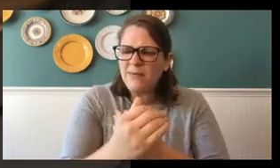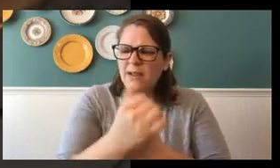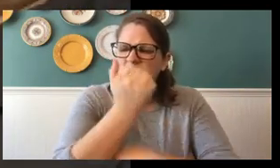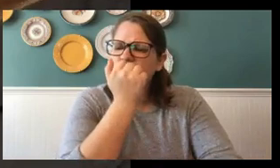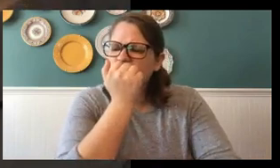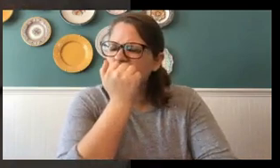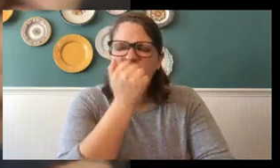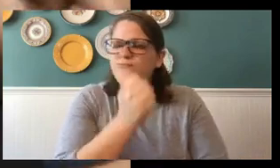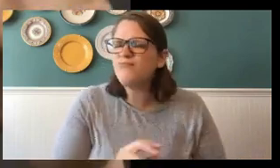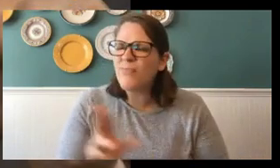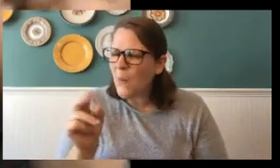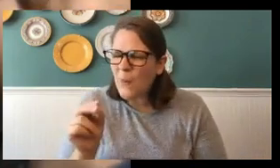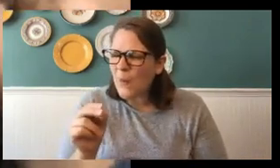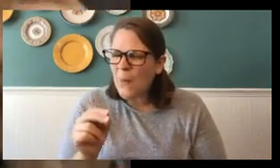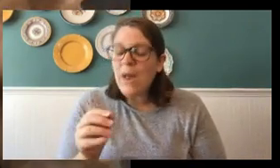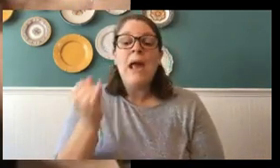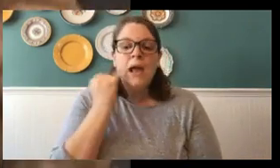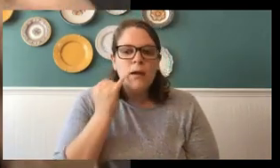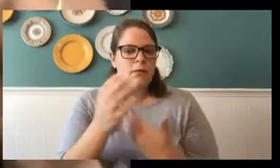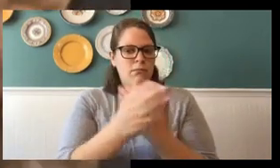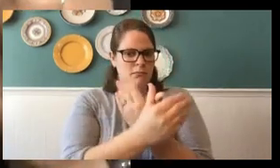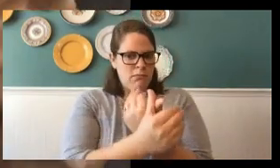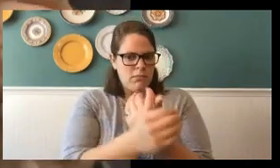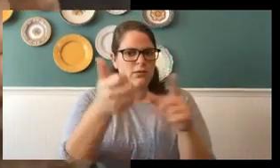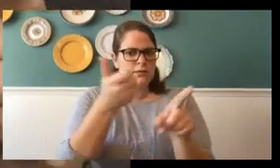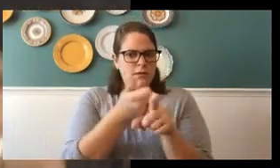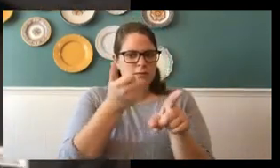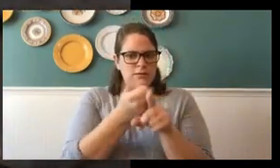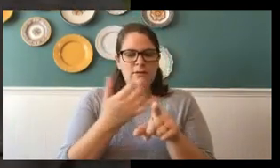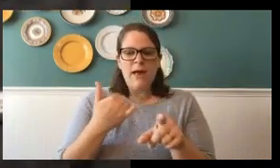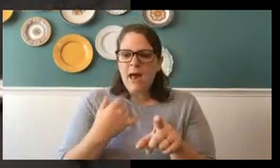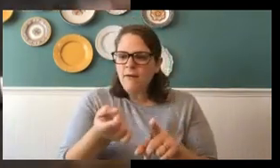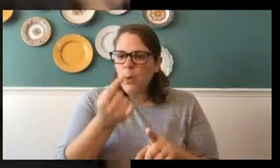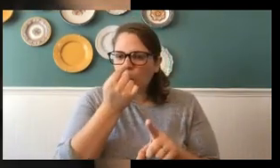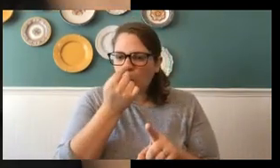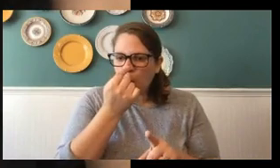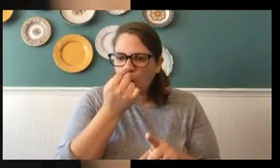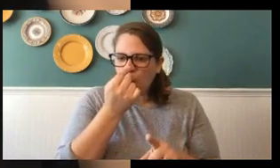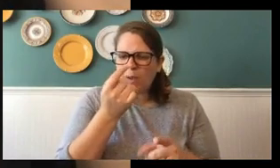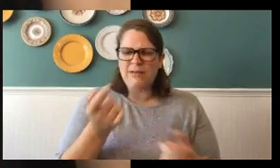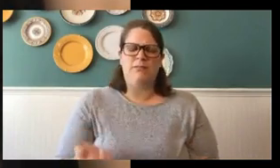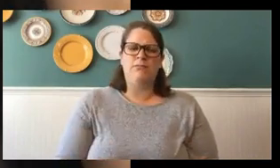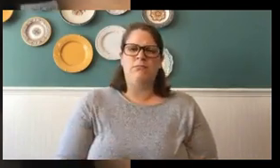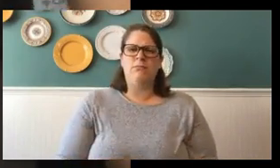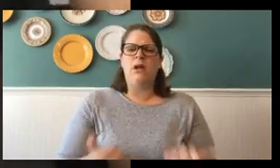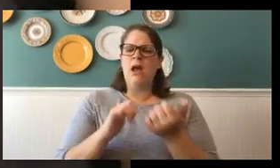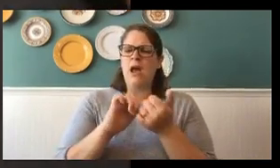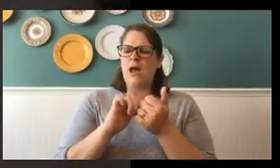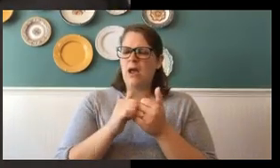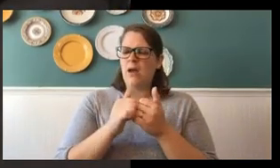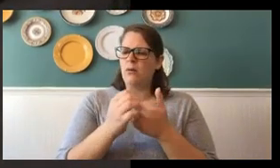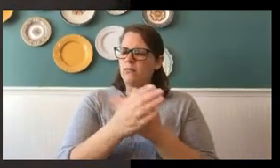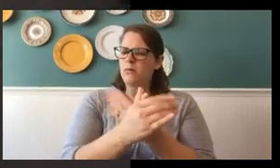Mm-mm. If butterflies don't have button noses, what does a butterfly smell with?